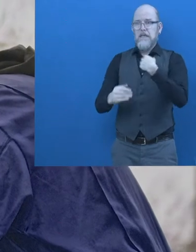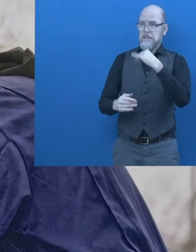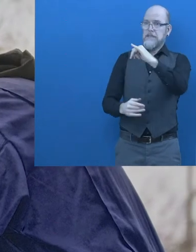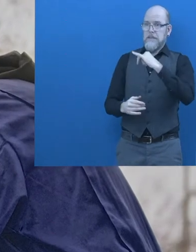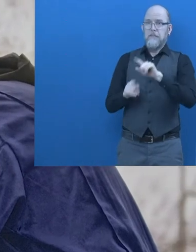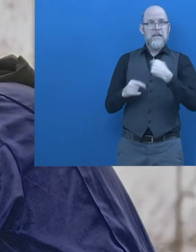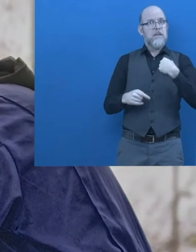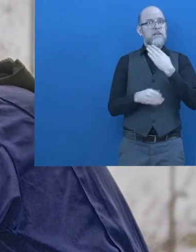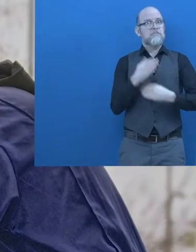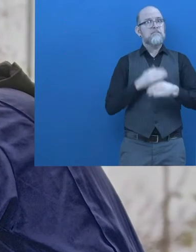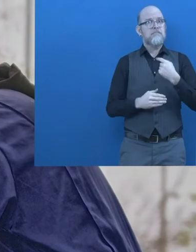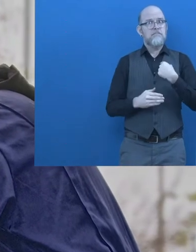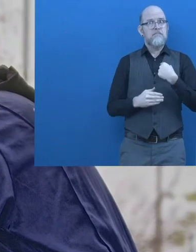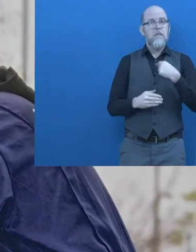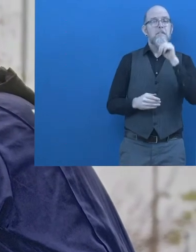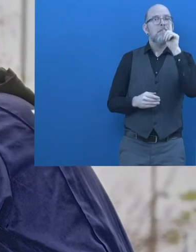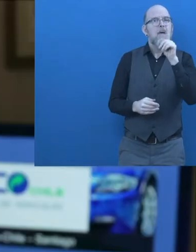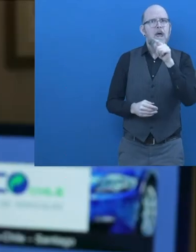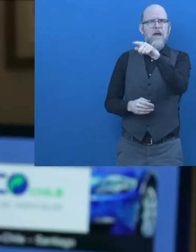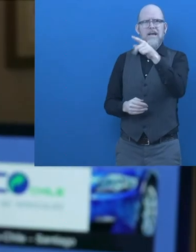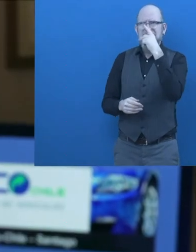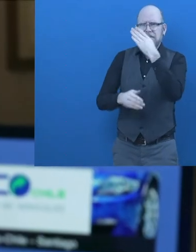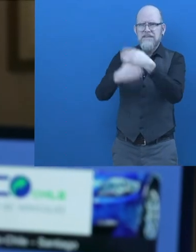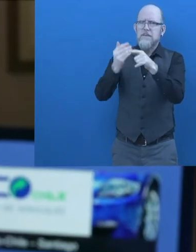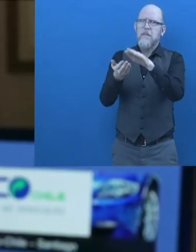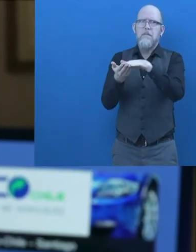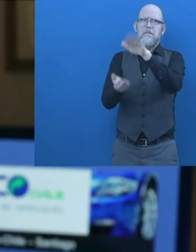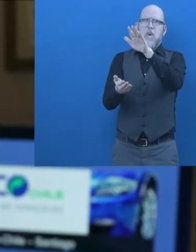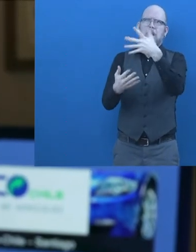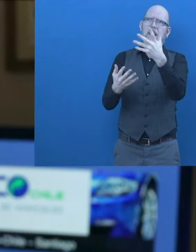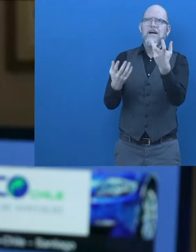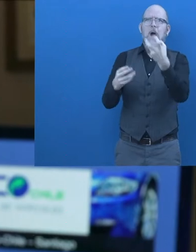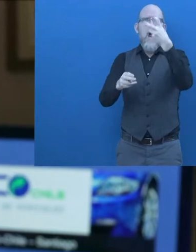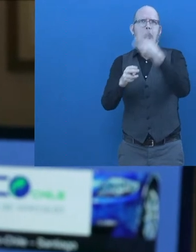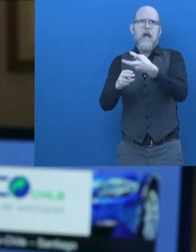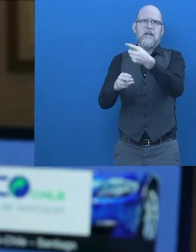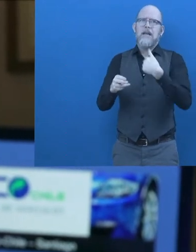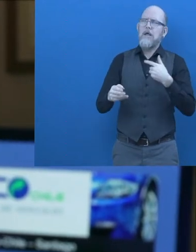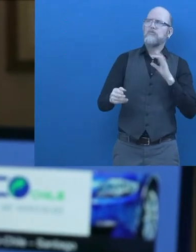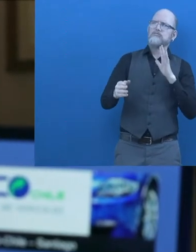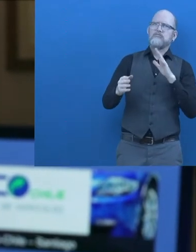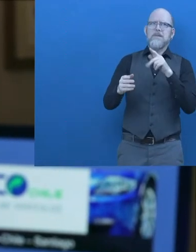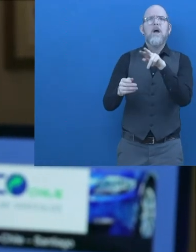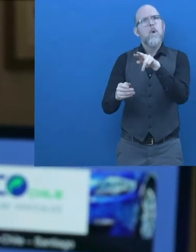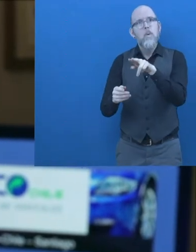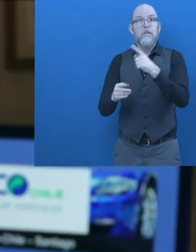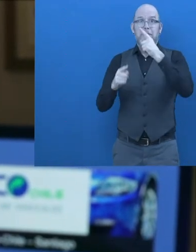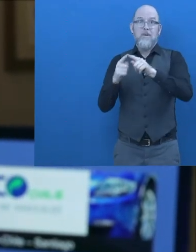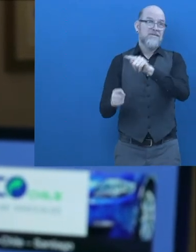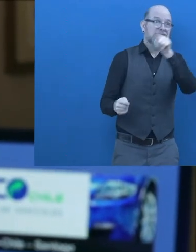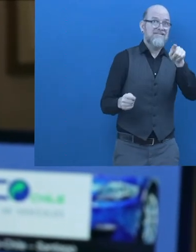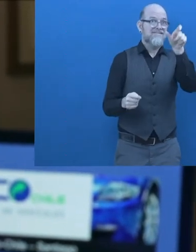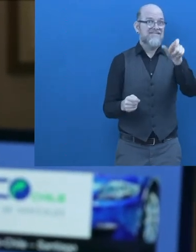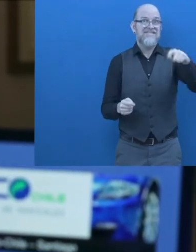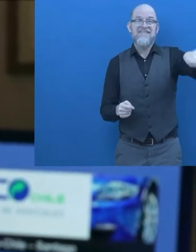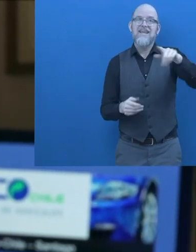many cases, disability is much more severe than mine. And if you add that you